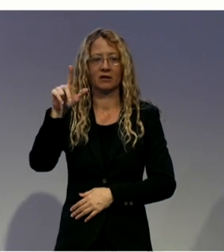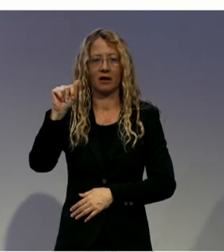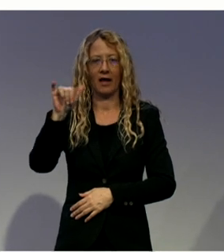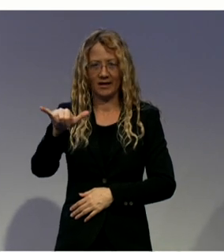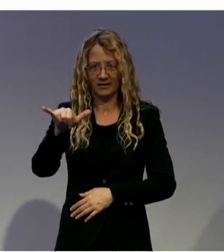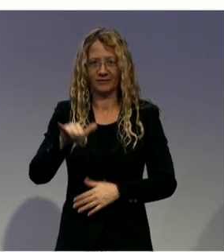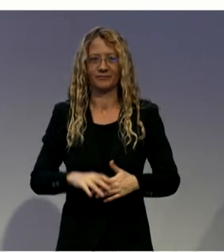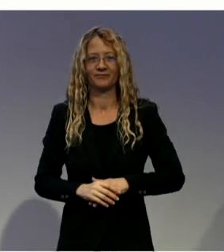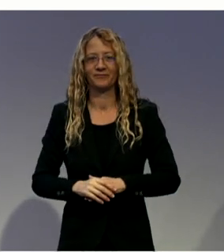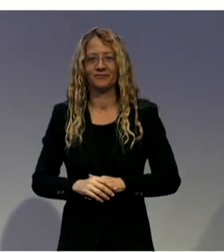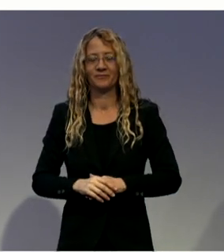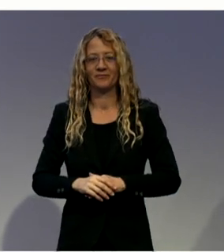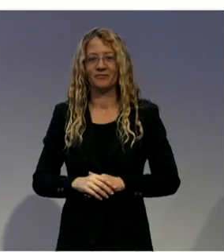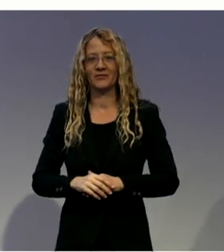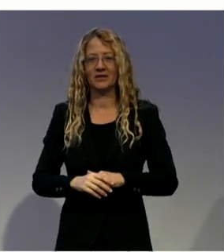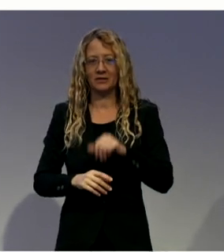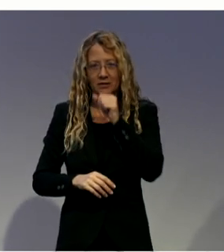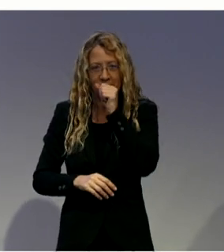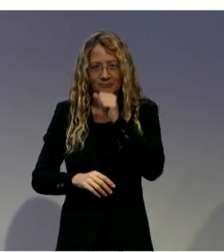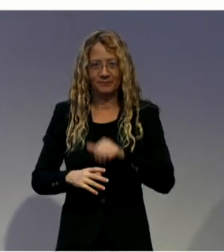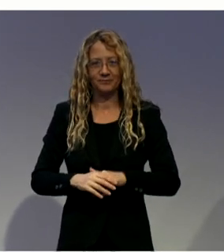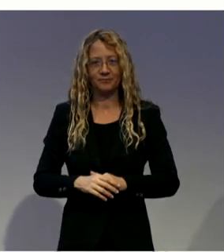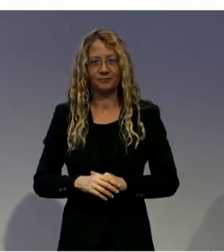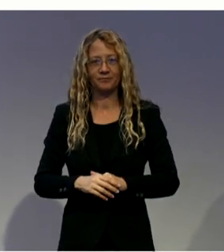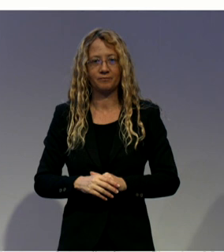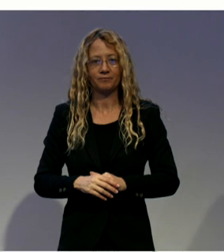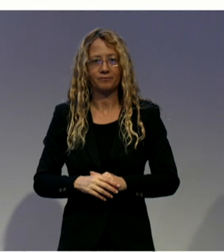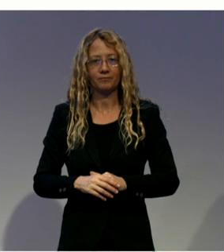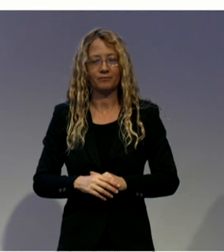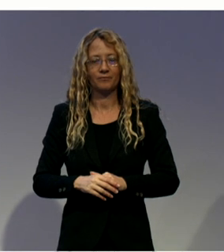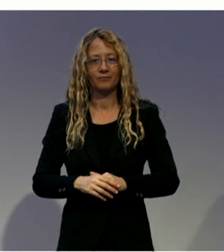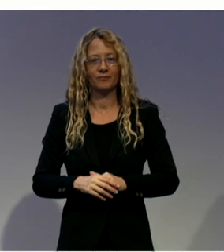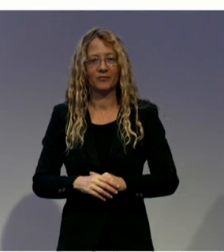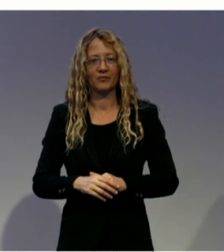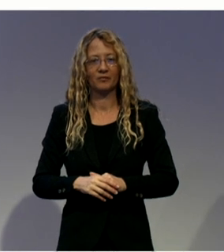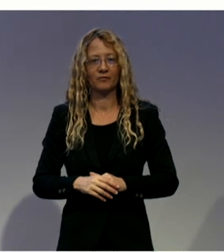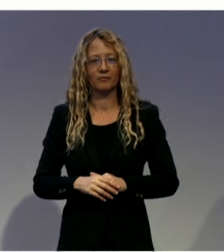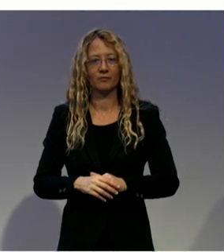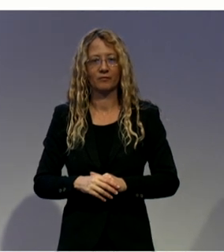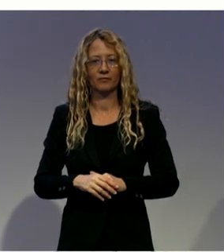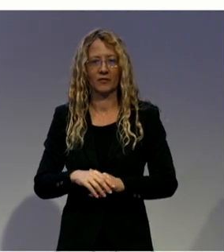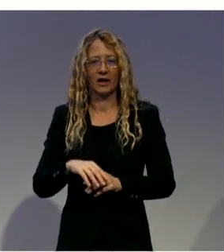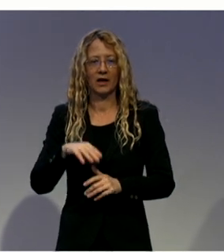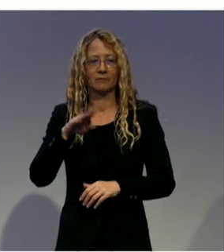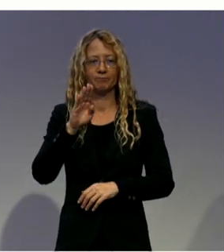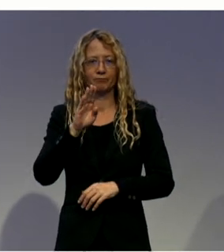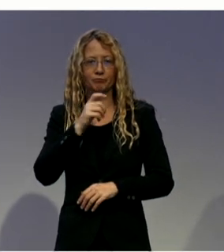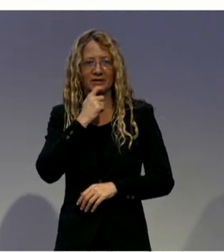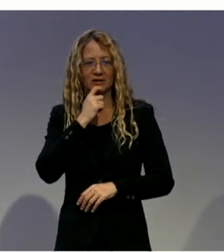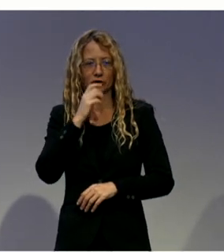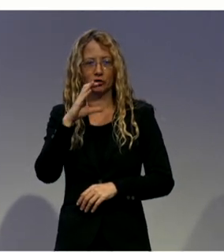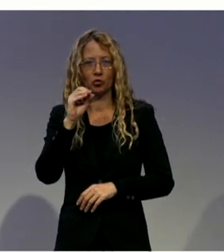from the Hanigwatan First Nation in British Columbia. Our executive director, Neil Blanger, is over there.